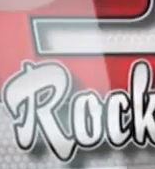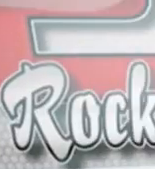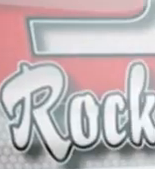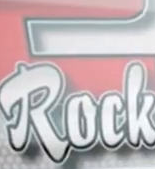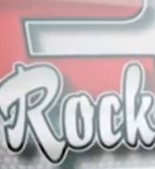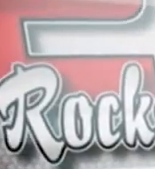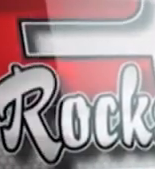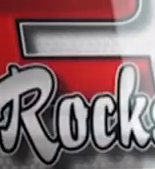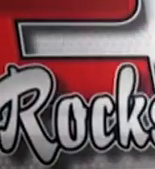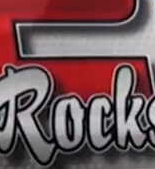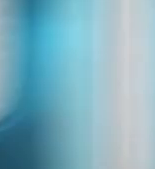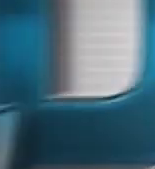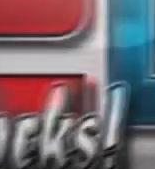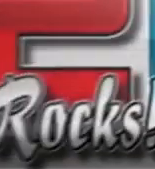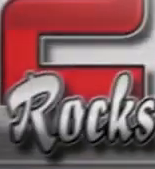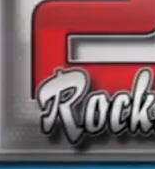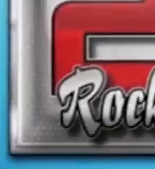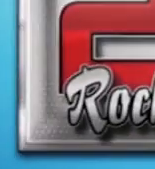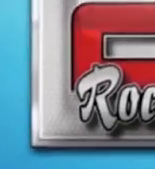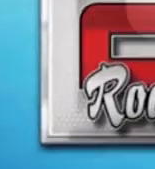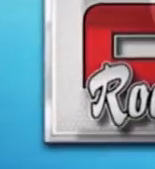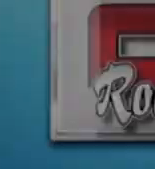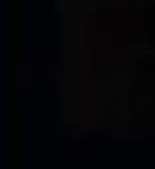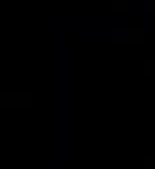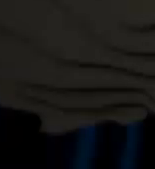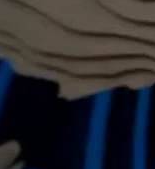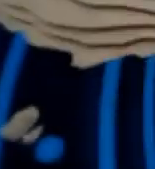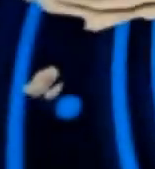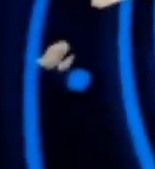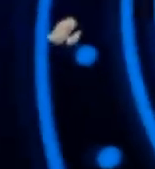Today's hit music on Today FM.